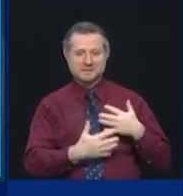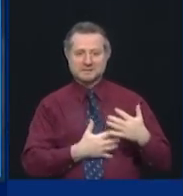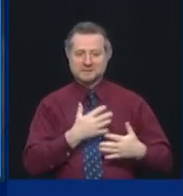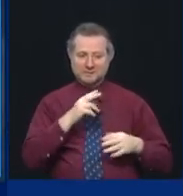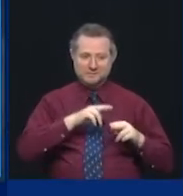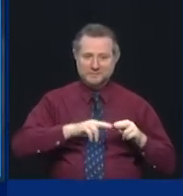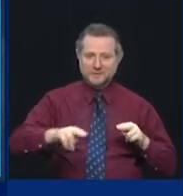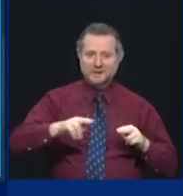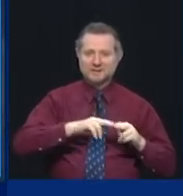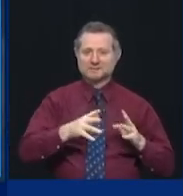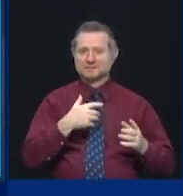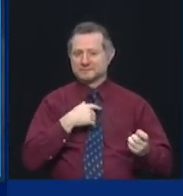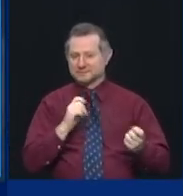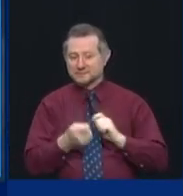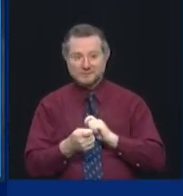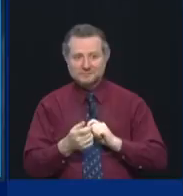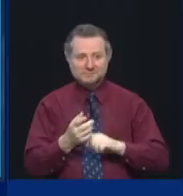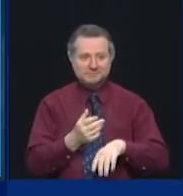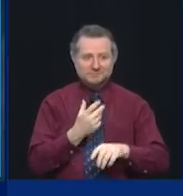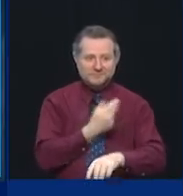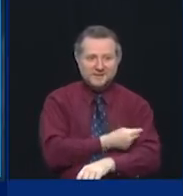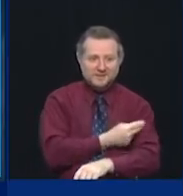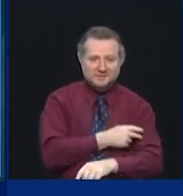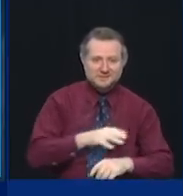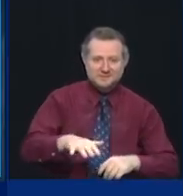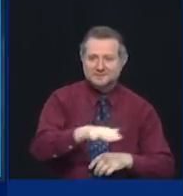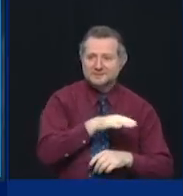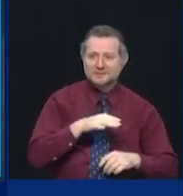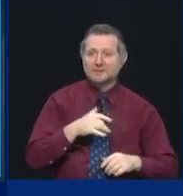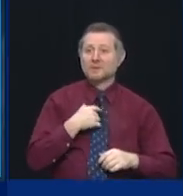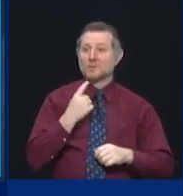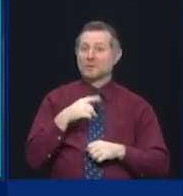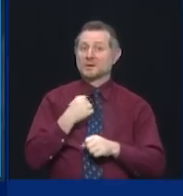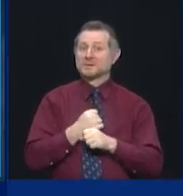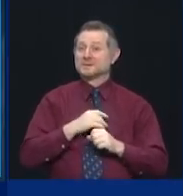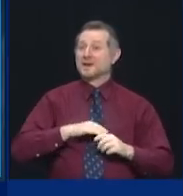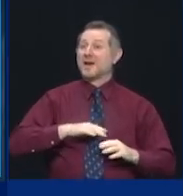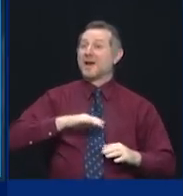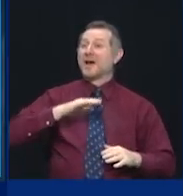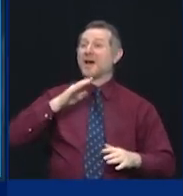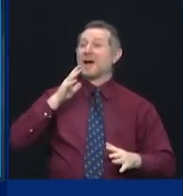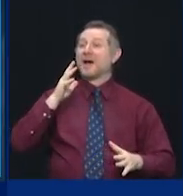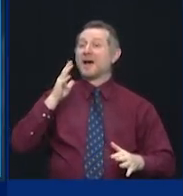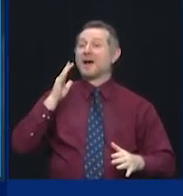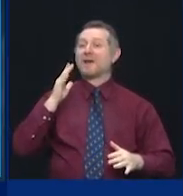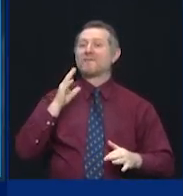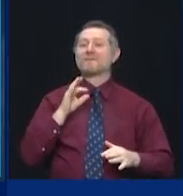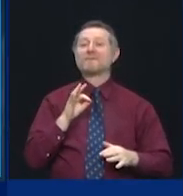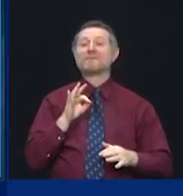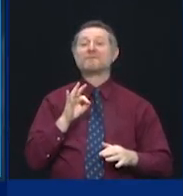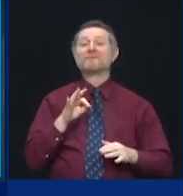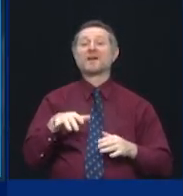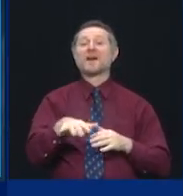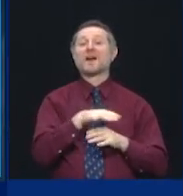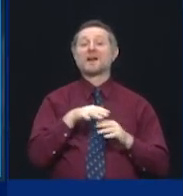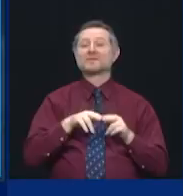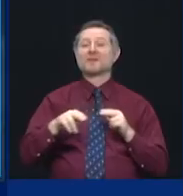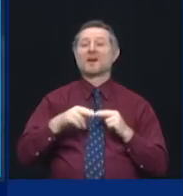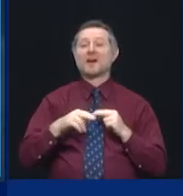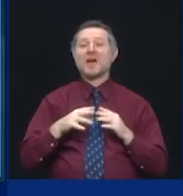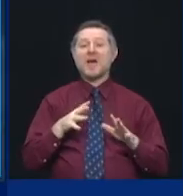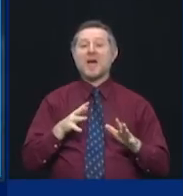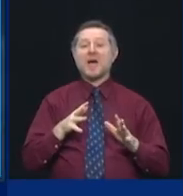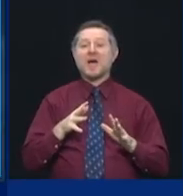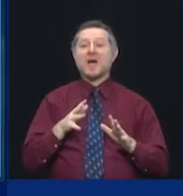Over the past year, we went from that frightening field hospital and a state that had the highest infection